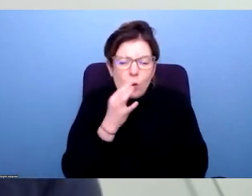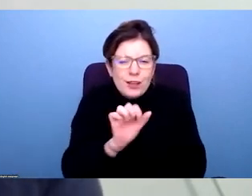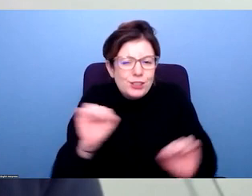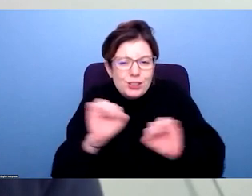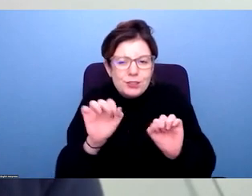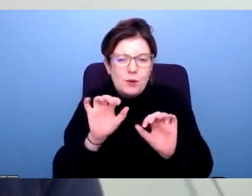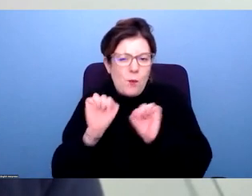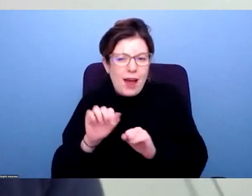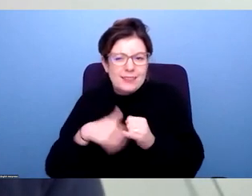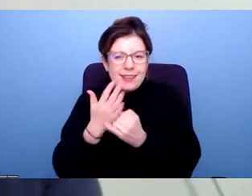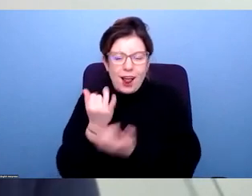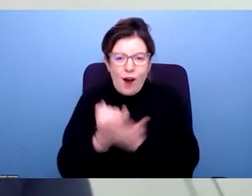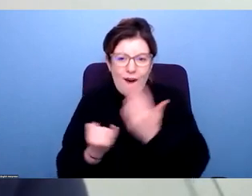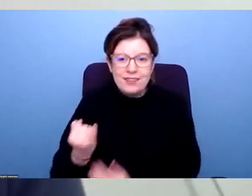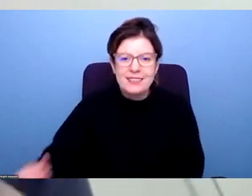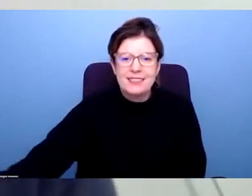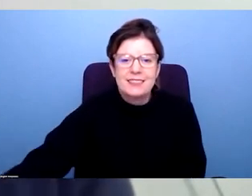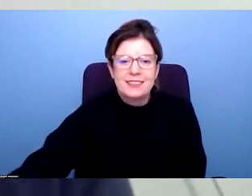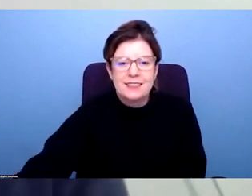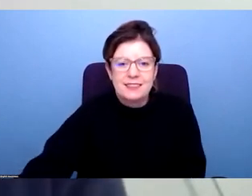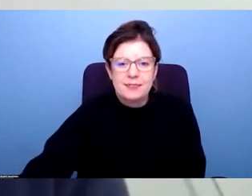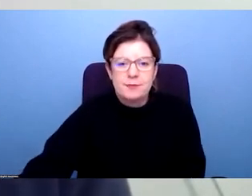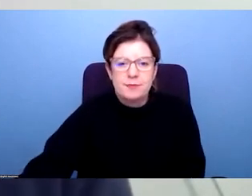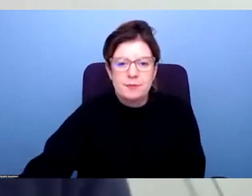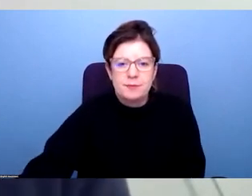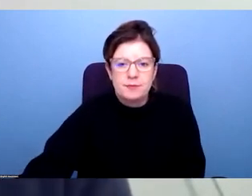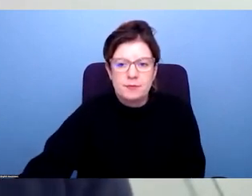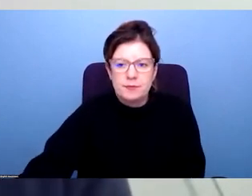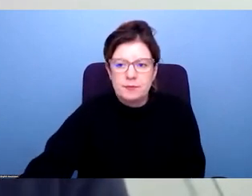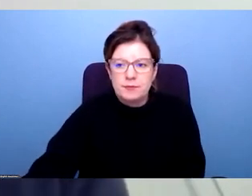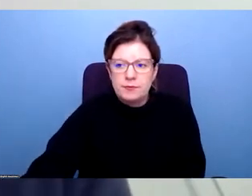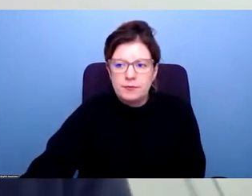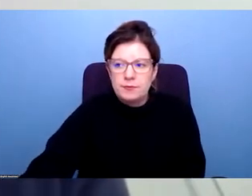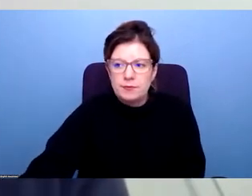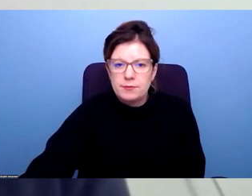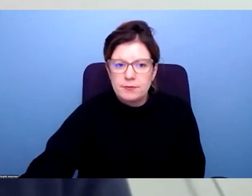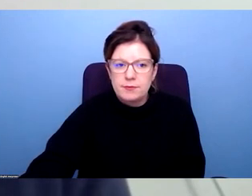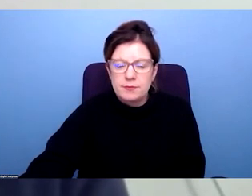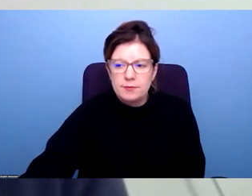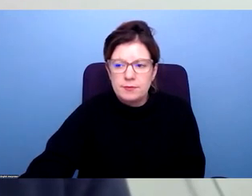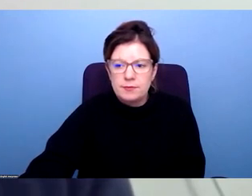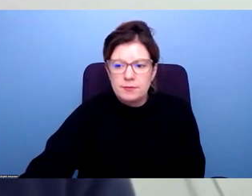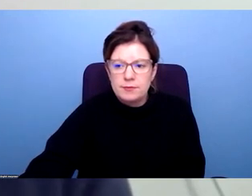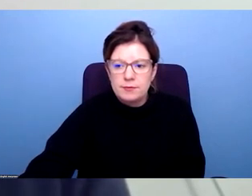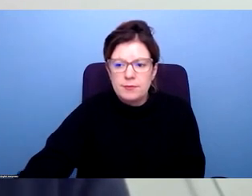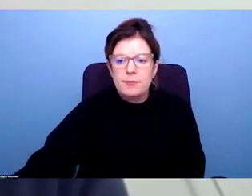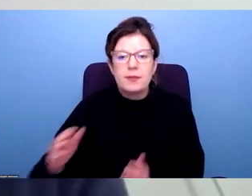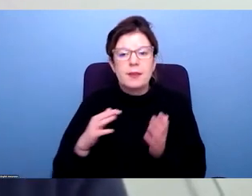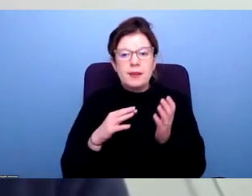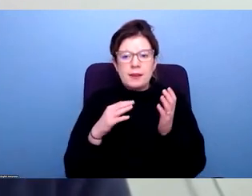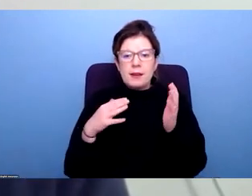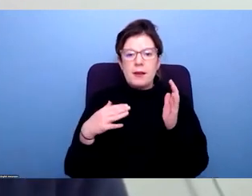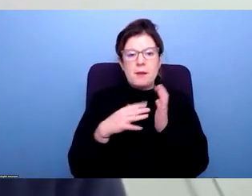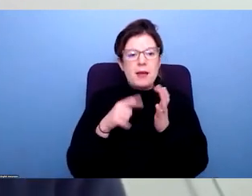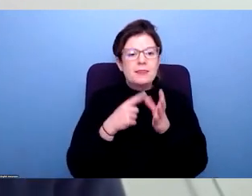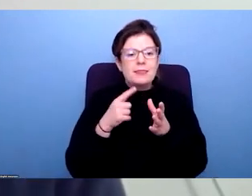comments for a little while later. So I'm just going to introduce Meta, who's from Disabled Students UK. Meta,